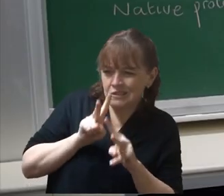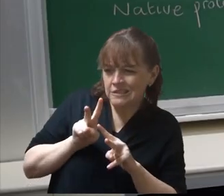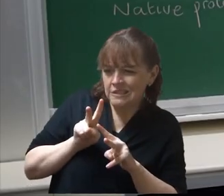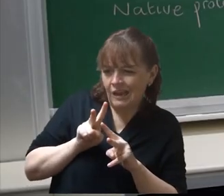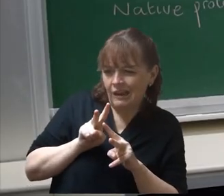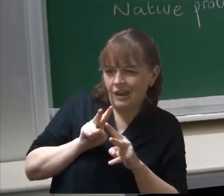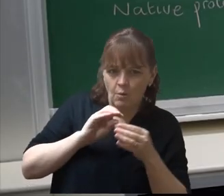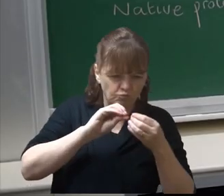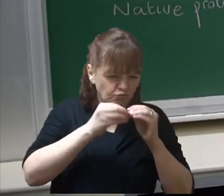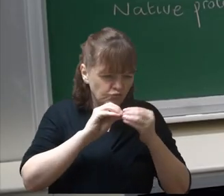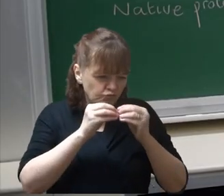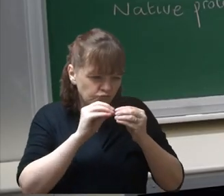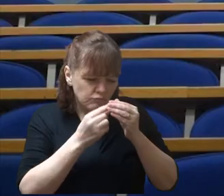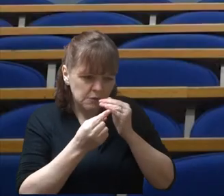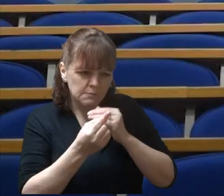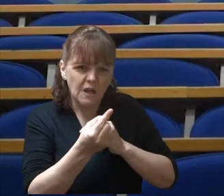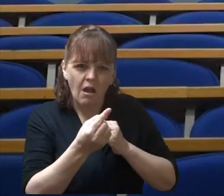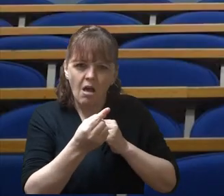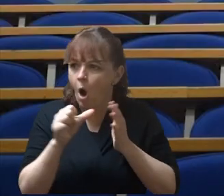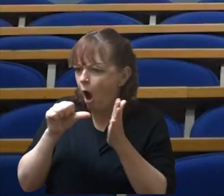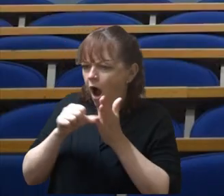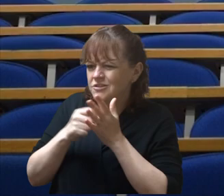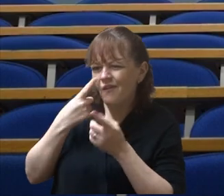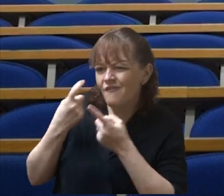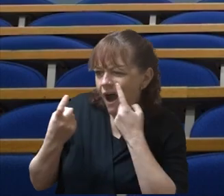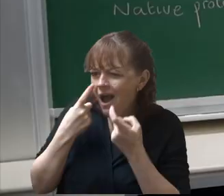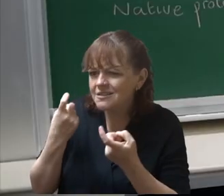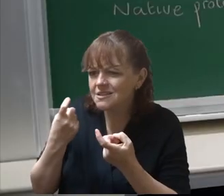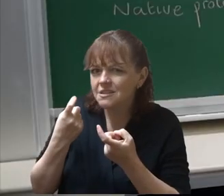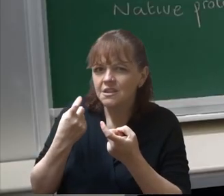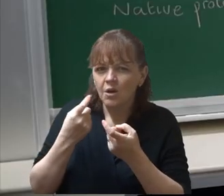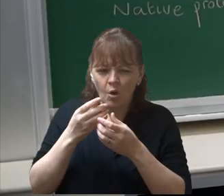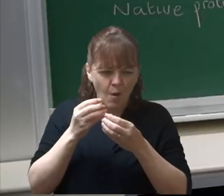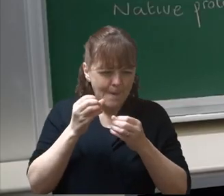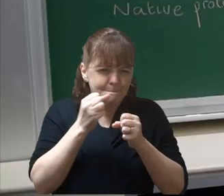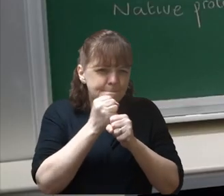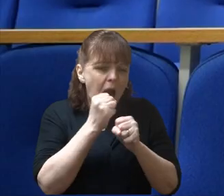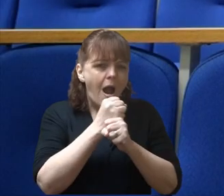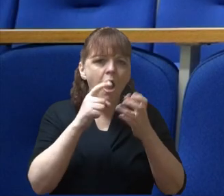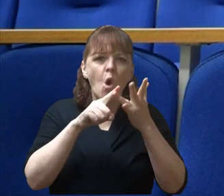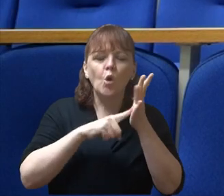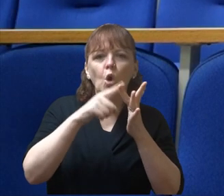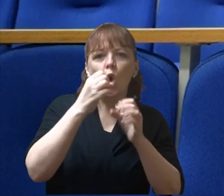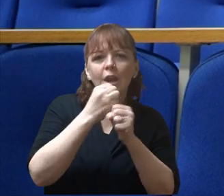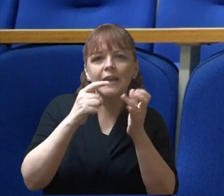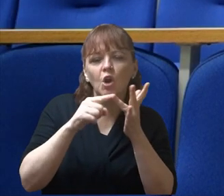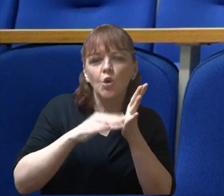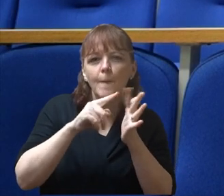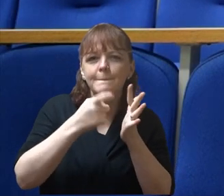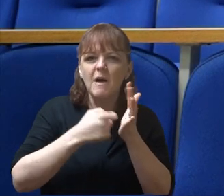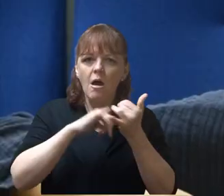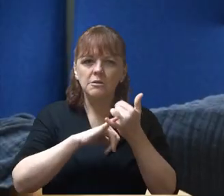Assembling themselves So hard to find Making oligomers Dasty and